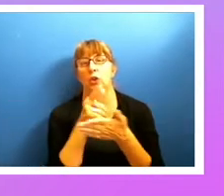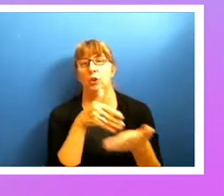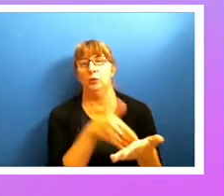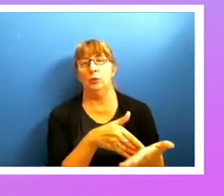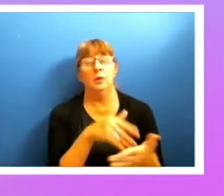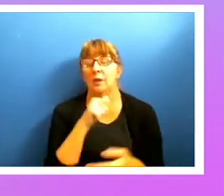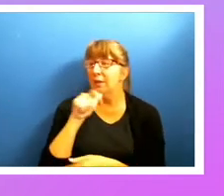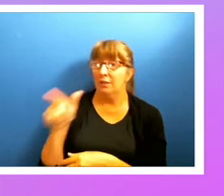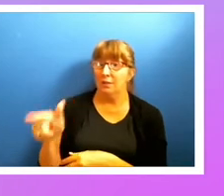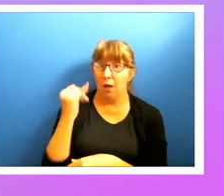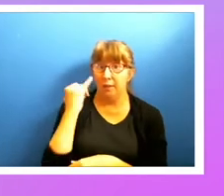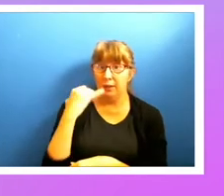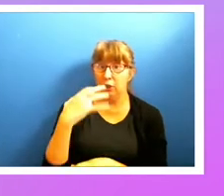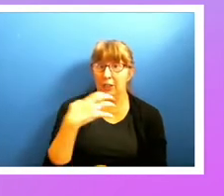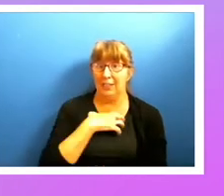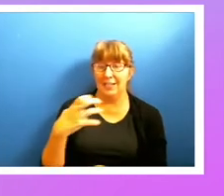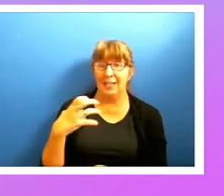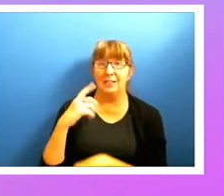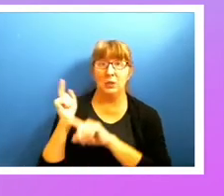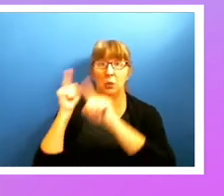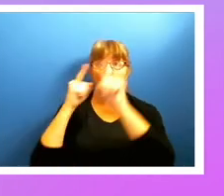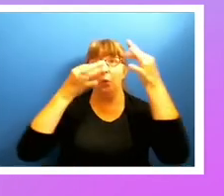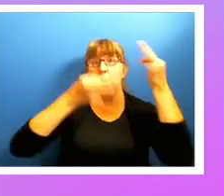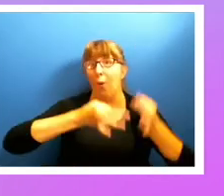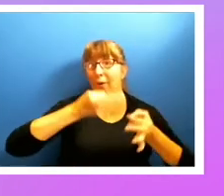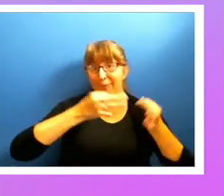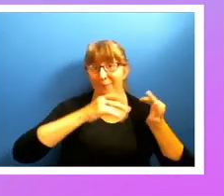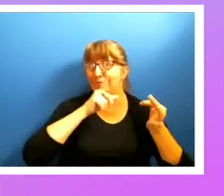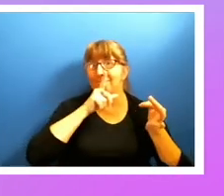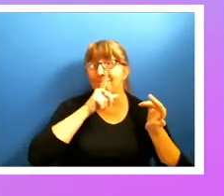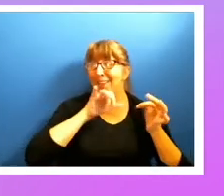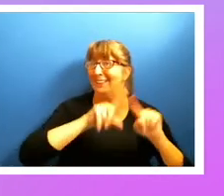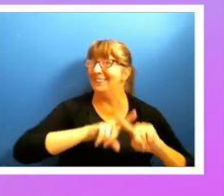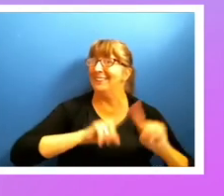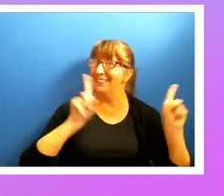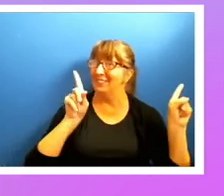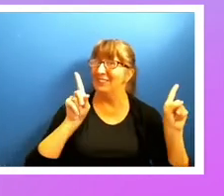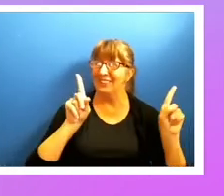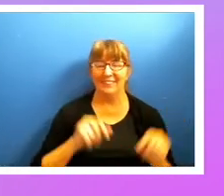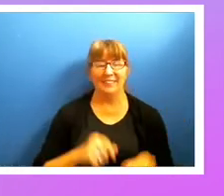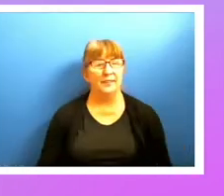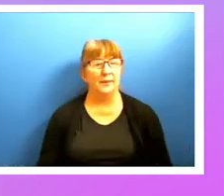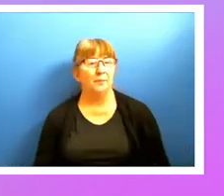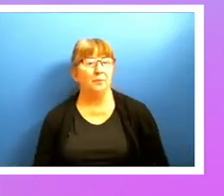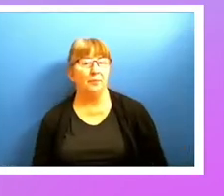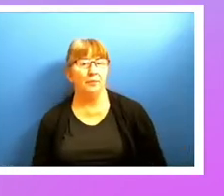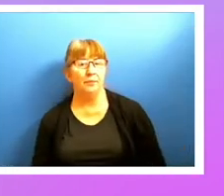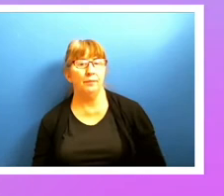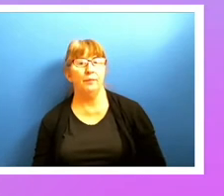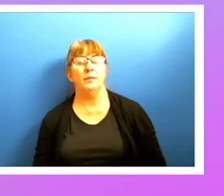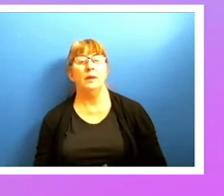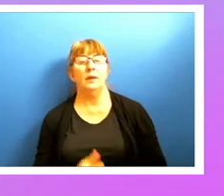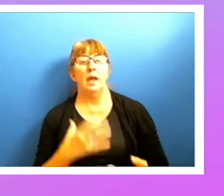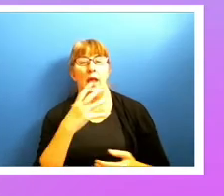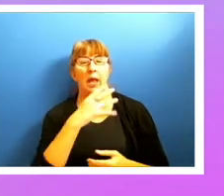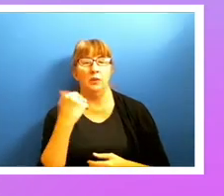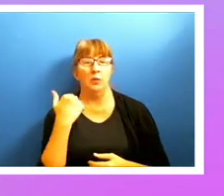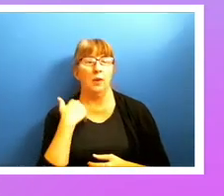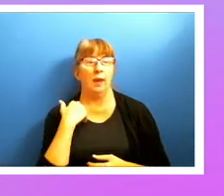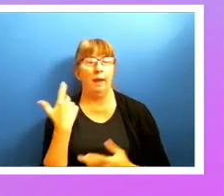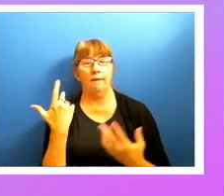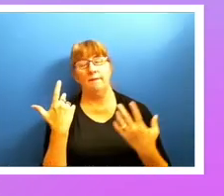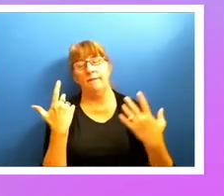contest it and we're going to actually go to court and fight the issue. Then you've also got settlement